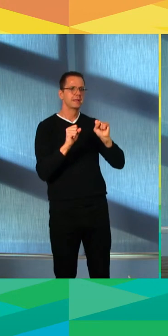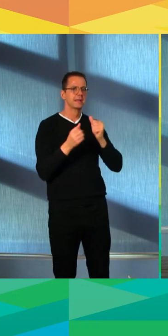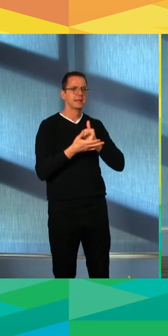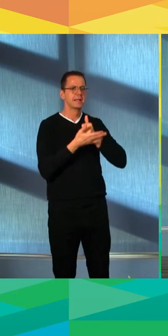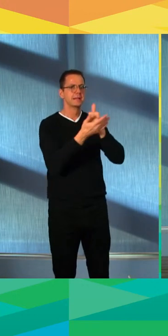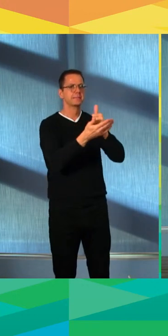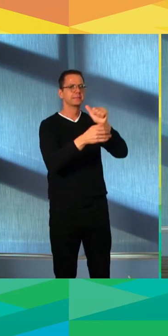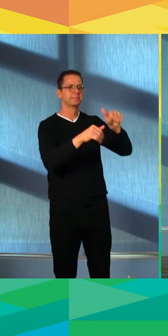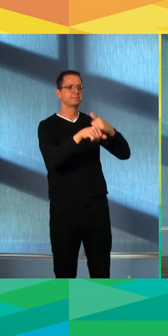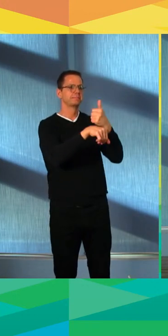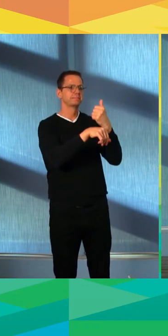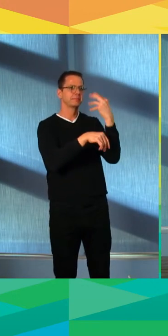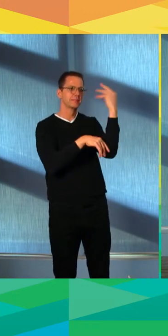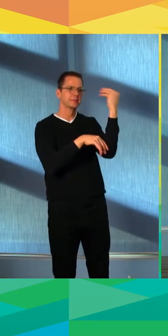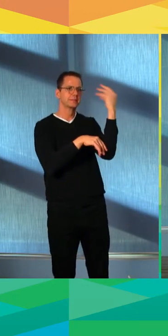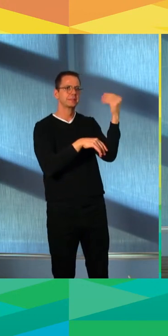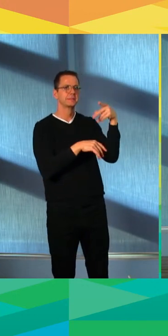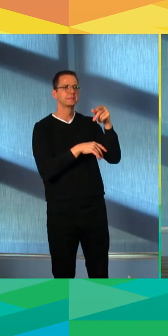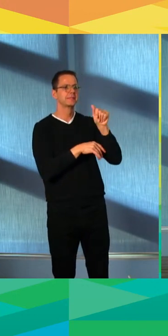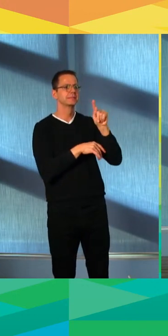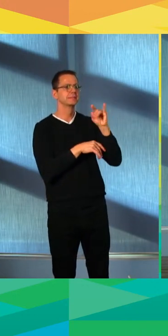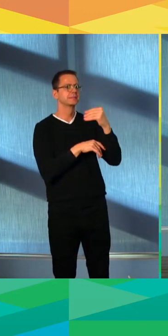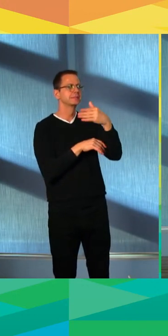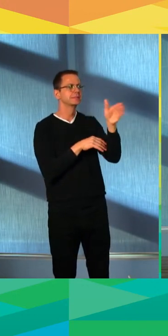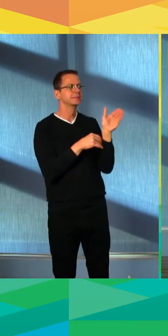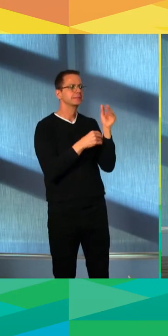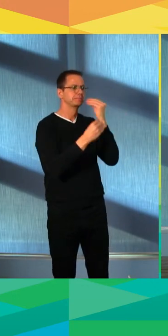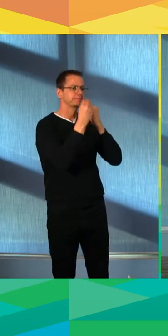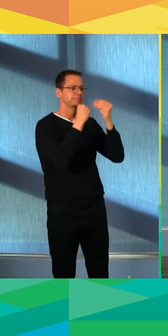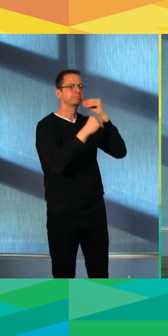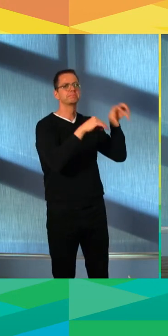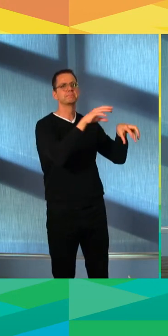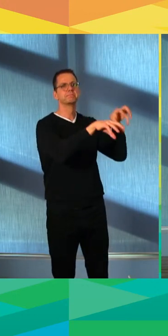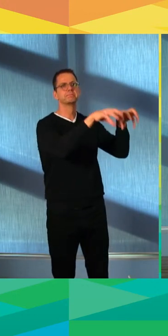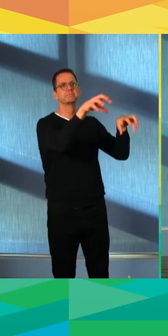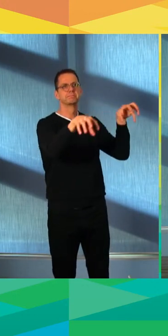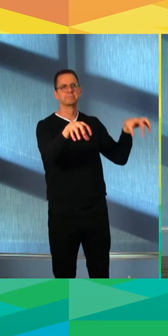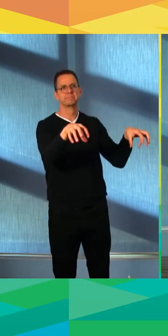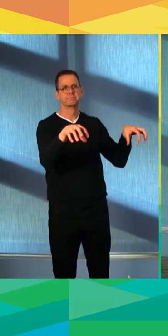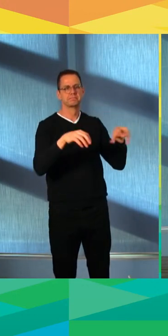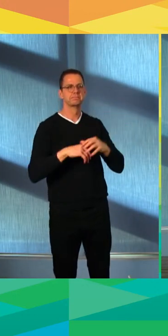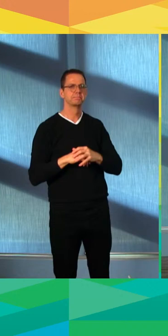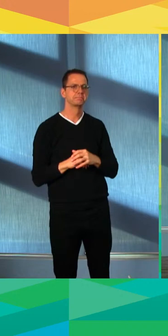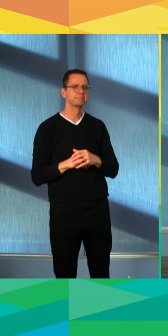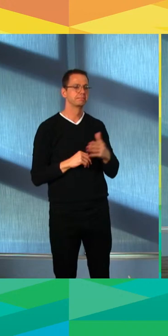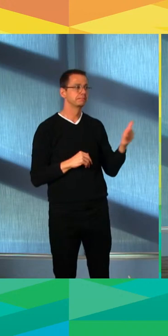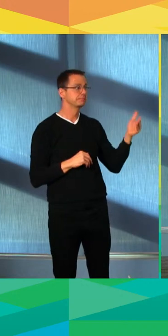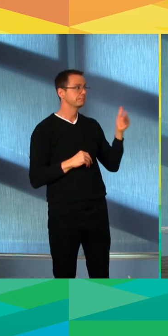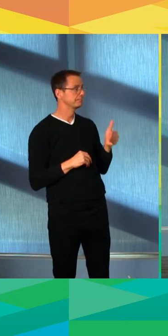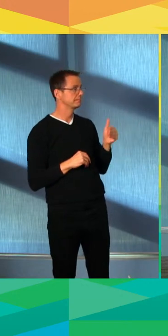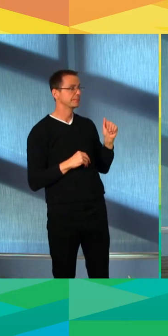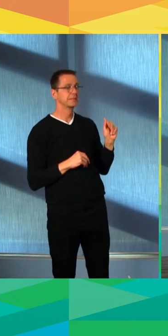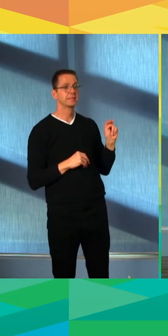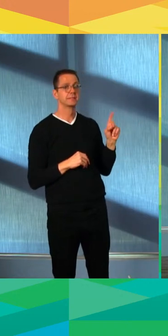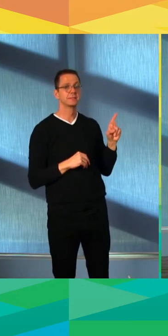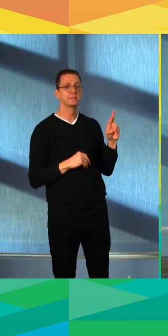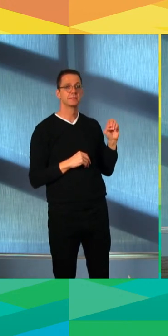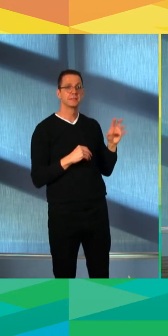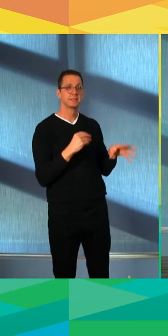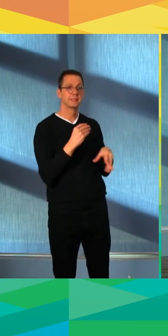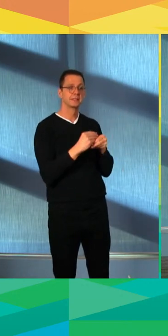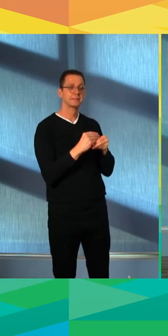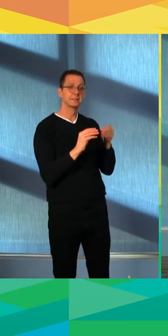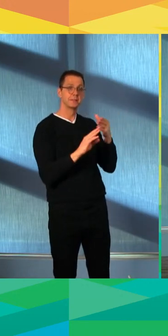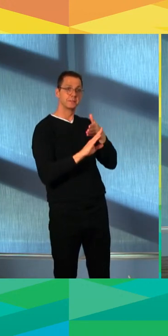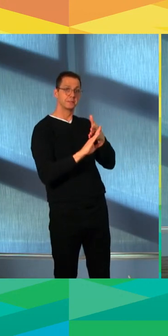for. And I think this spring will be the same. And I would just add that we want to clean those streets just prior to that. But we